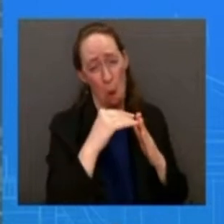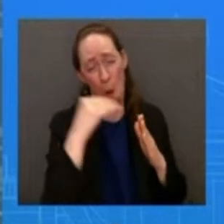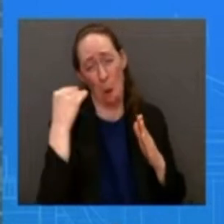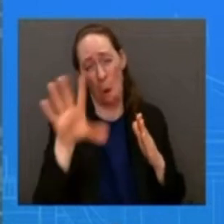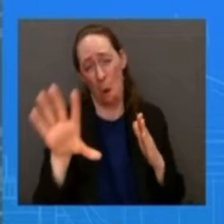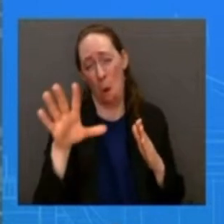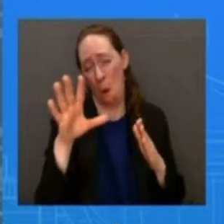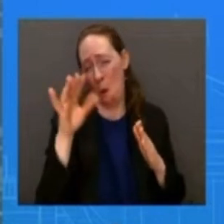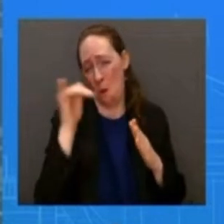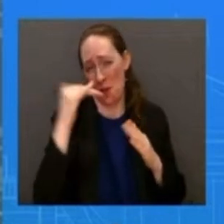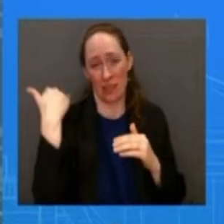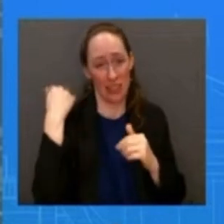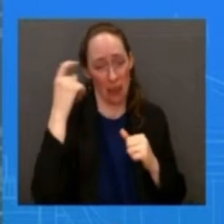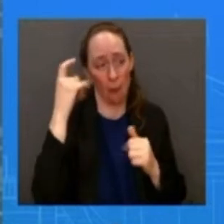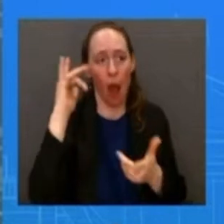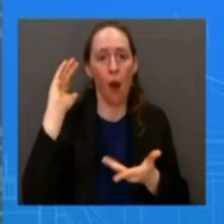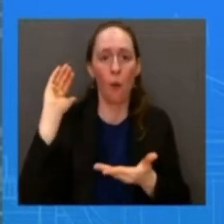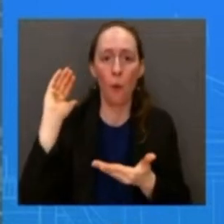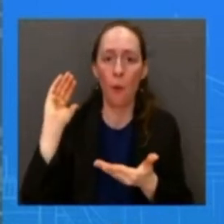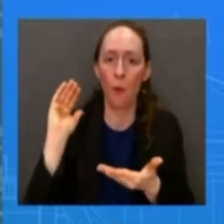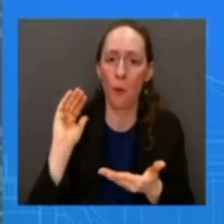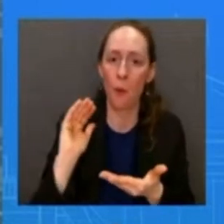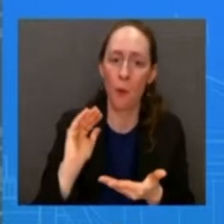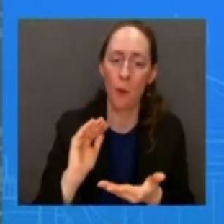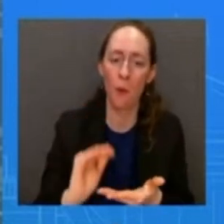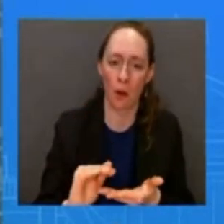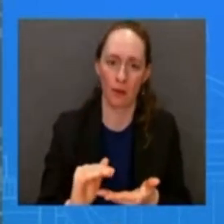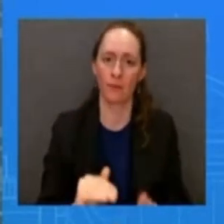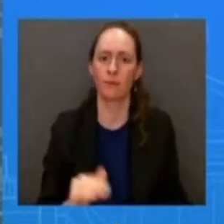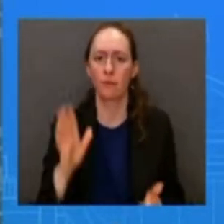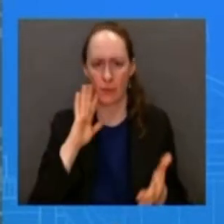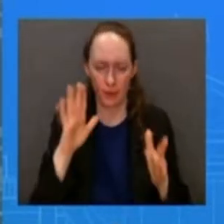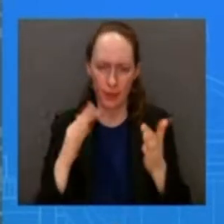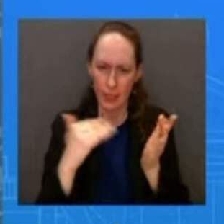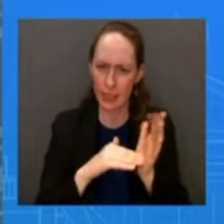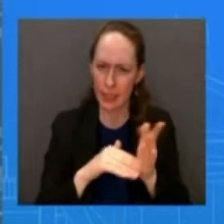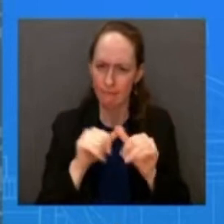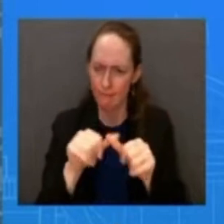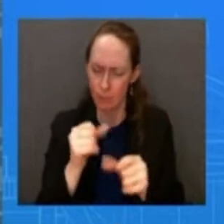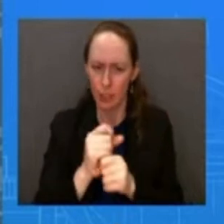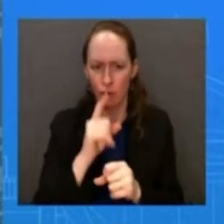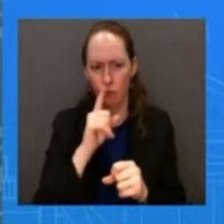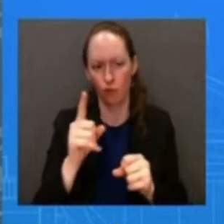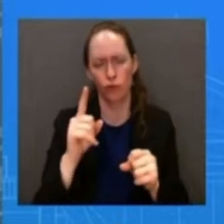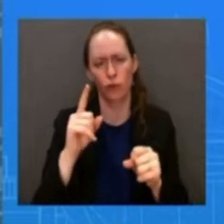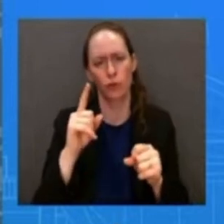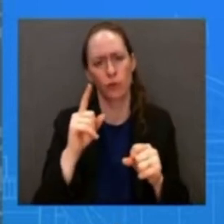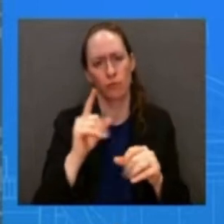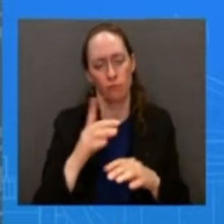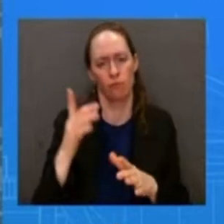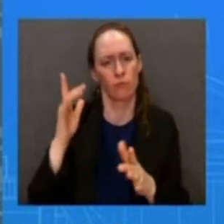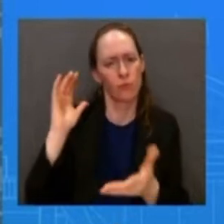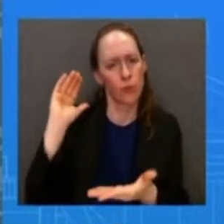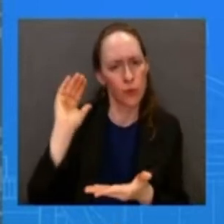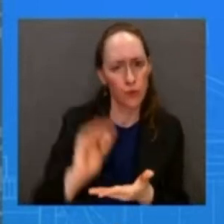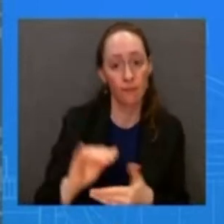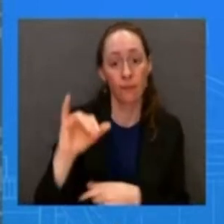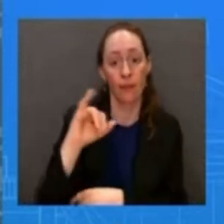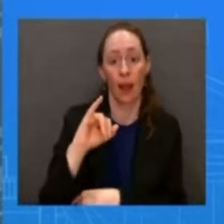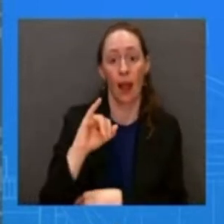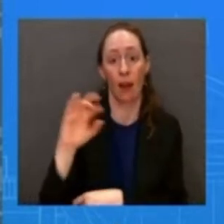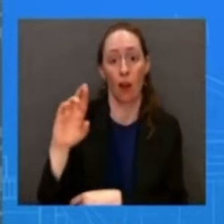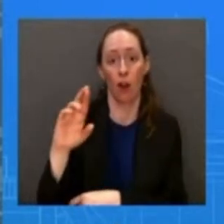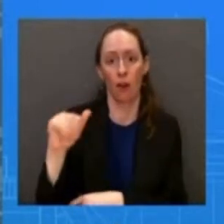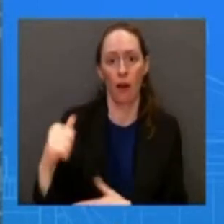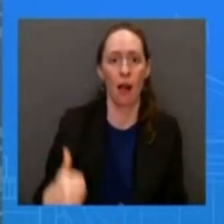to make sure that we're lowering costs inflation reduction act we just saw in january how insulin uh from the because of the inflation reduction now how